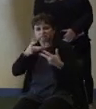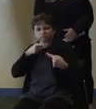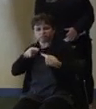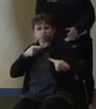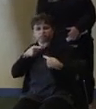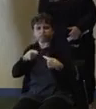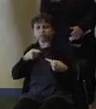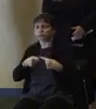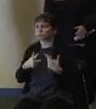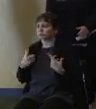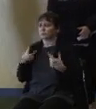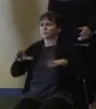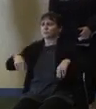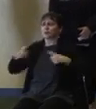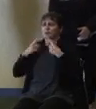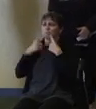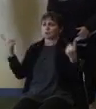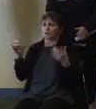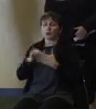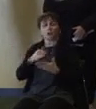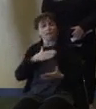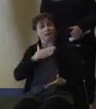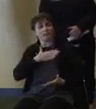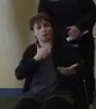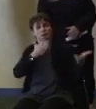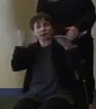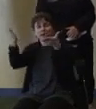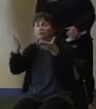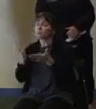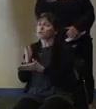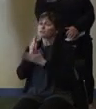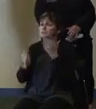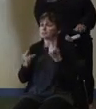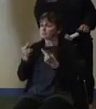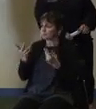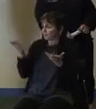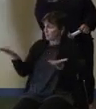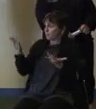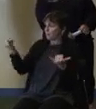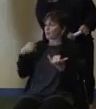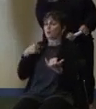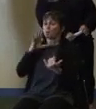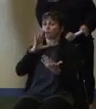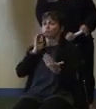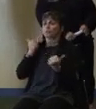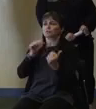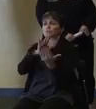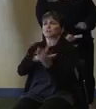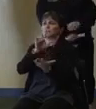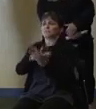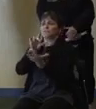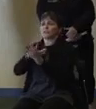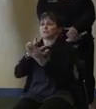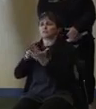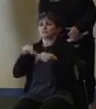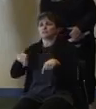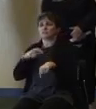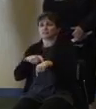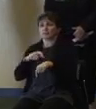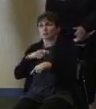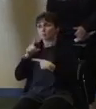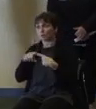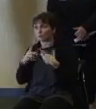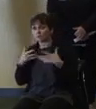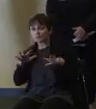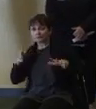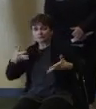until you just mentioned, and I'm thrilled you mentioned it. There are folks out there right now who are going to try to take advantage of the moment, which is hard to fathom, but there are,